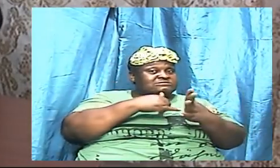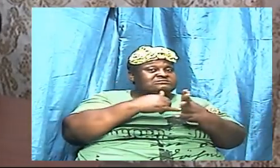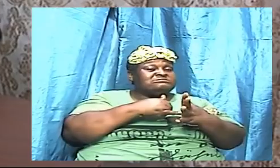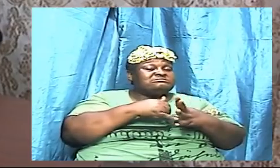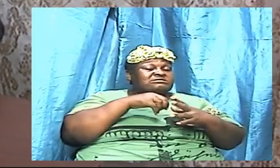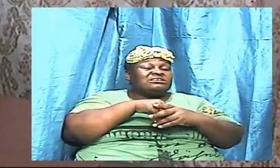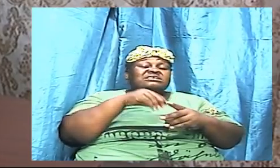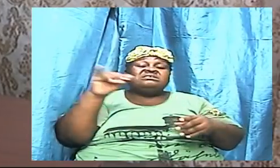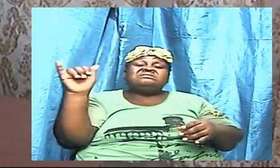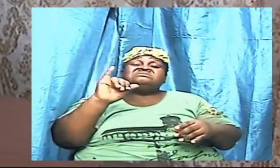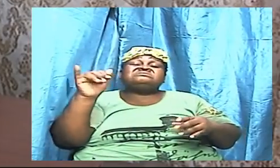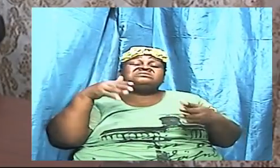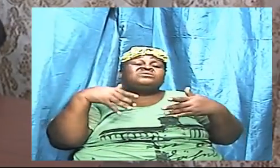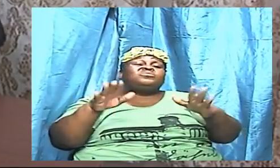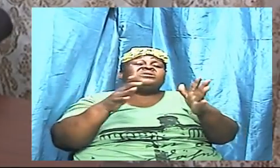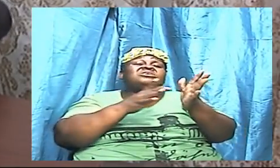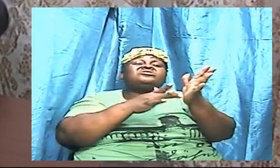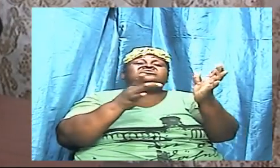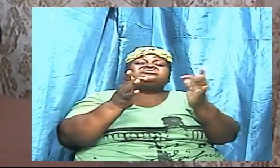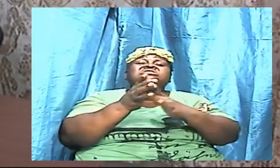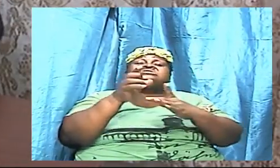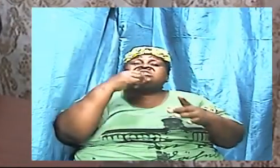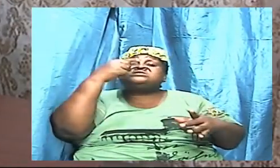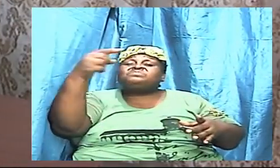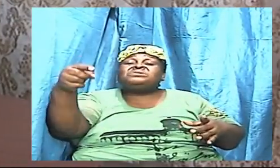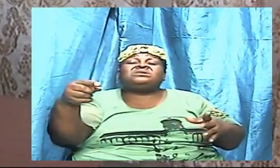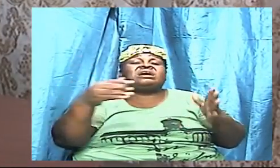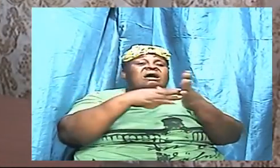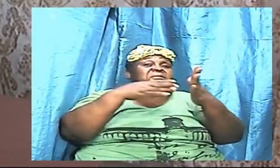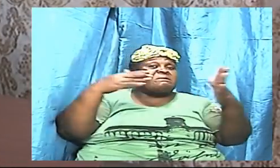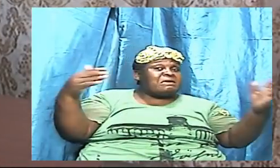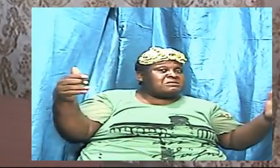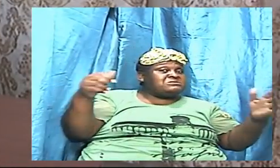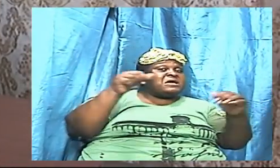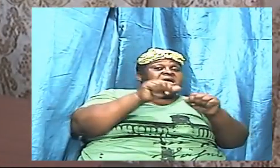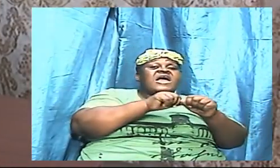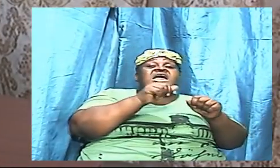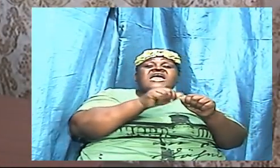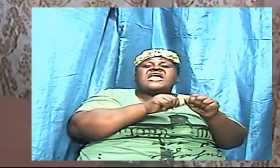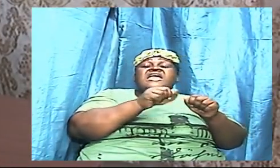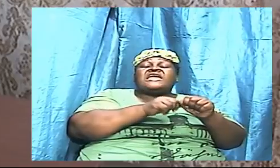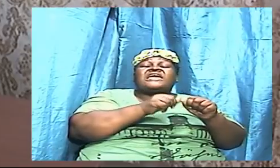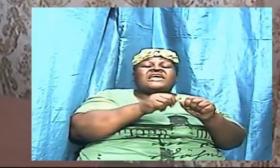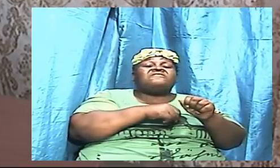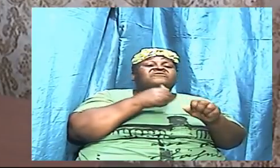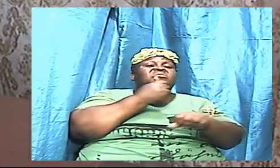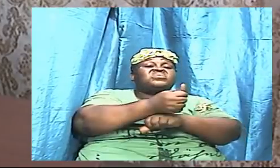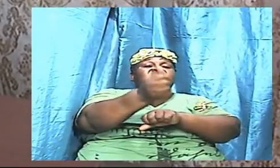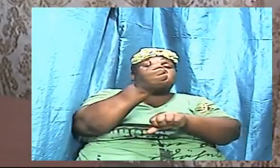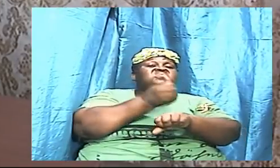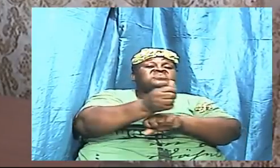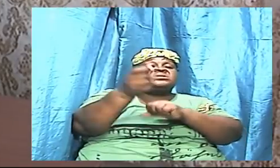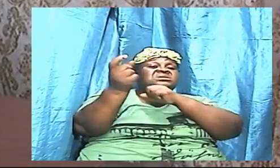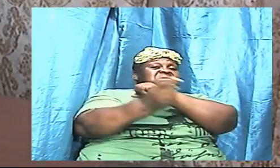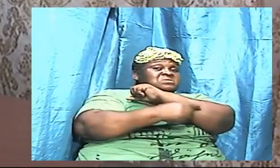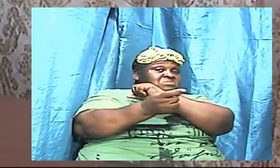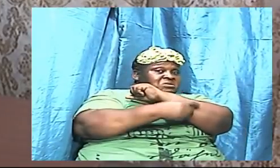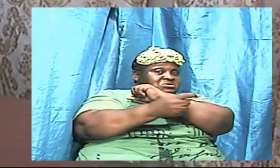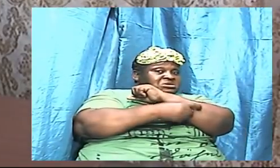way that Jesus spoke against every accusation or sorry temptation